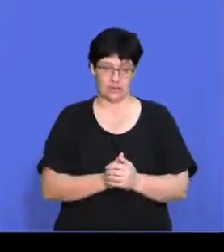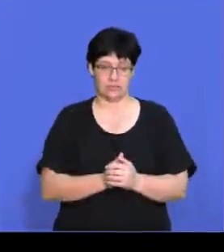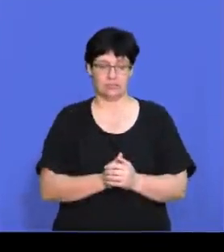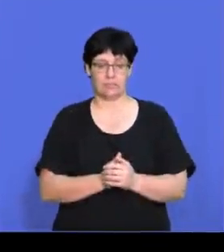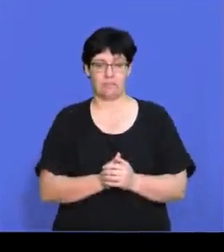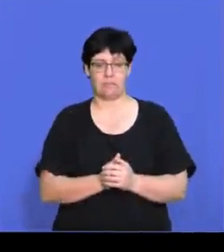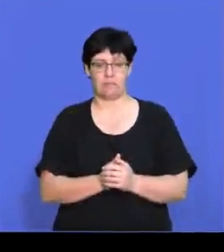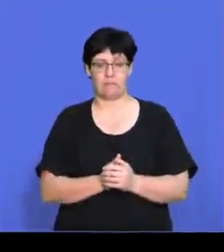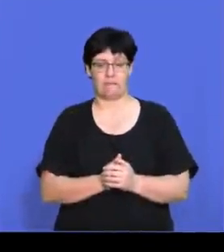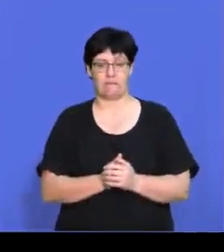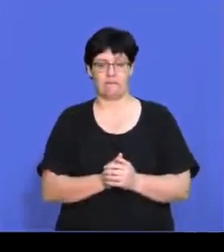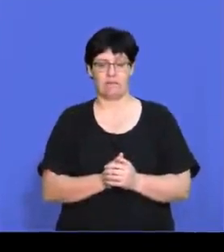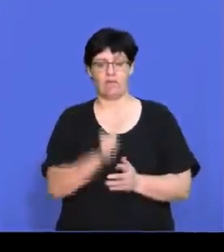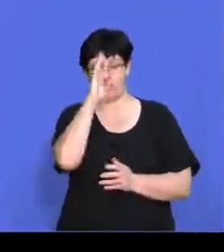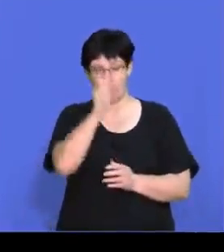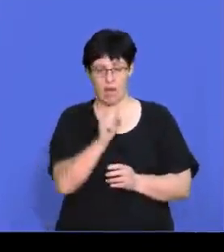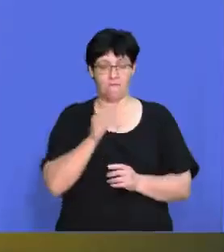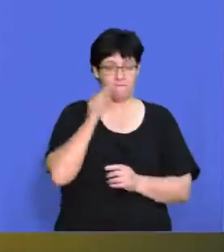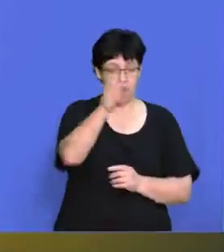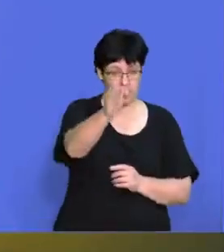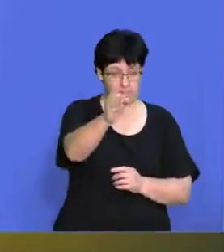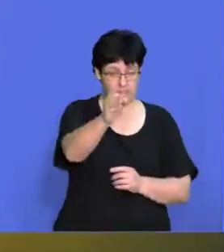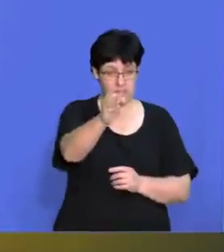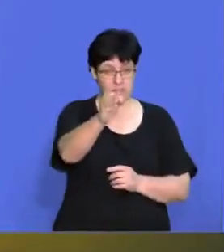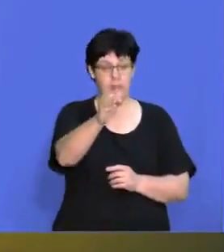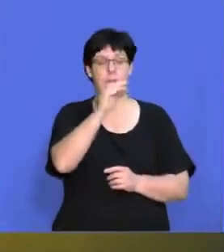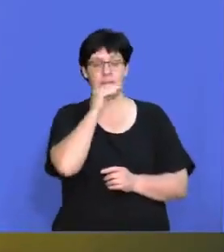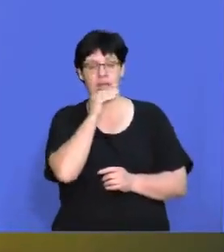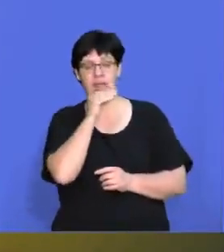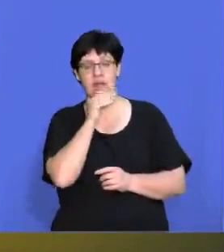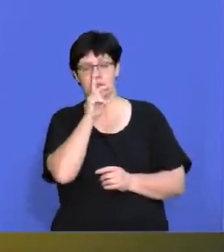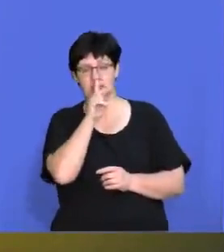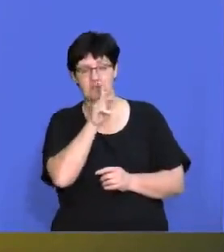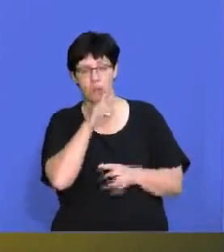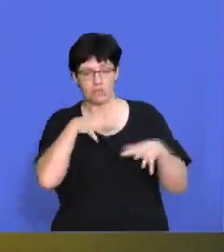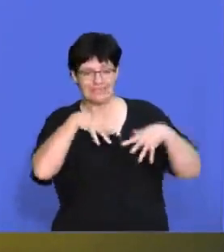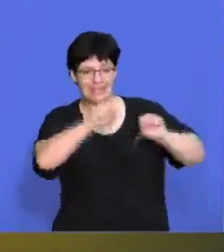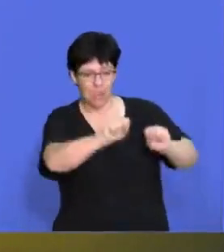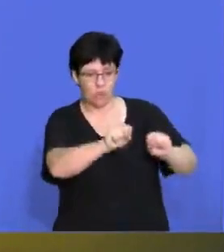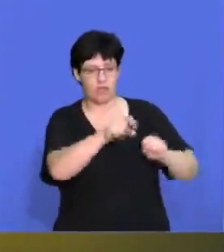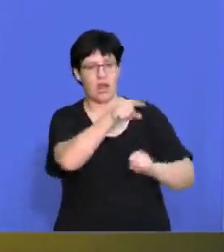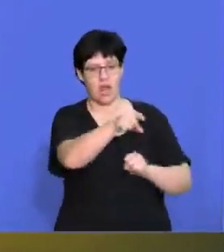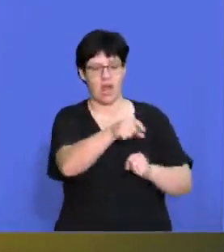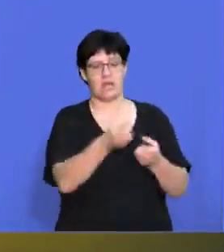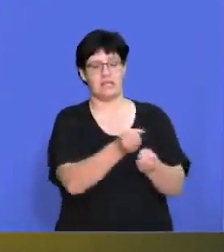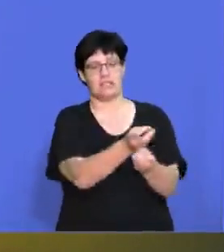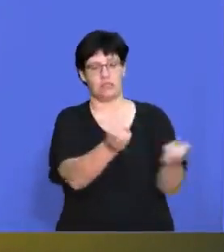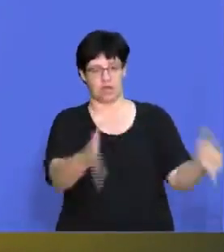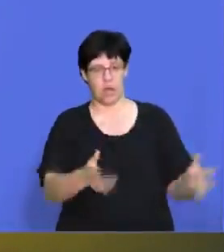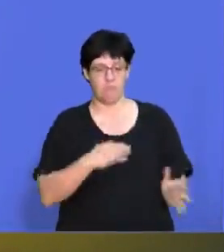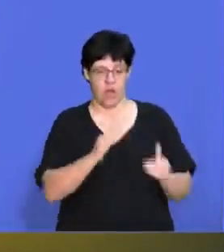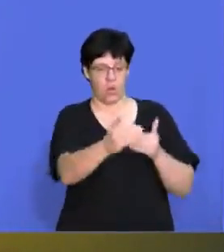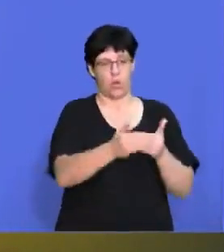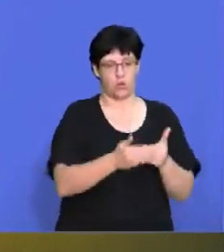or it could be backward. Remember forward is where we're looking to take over our distributors.